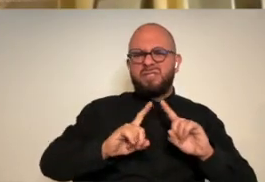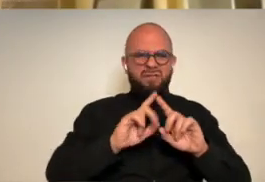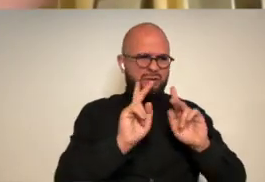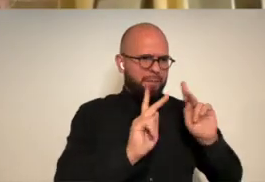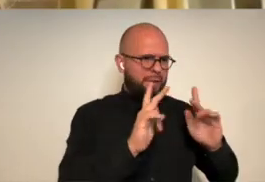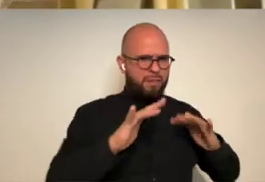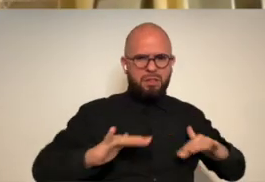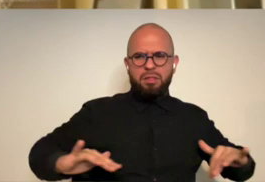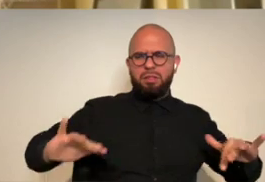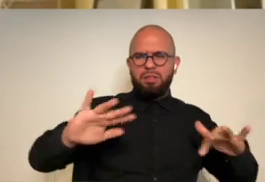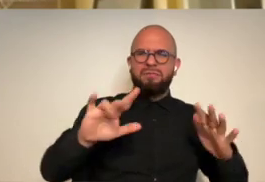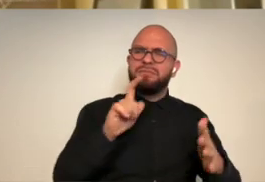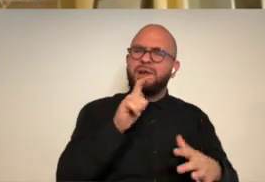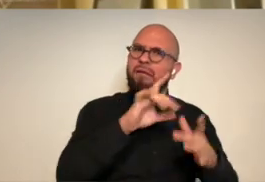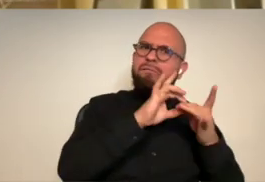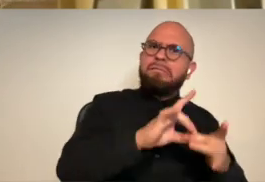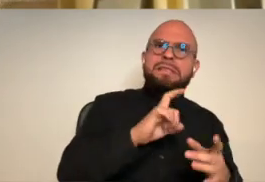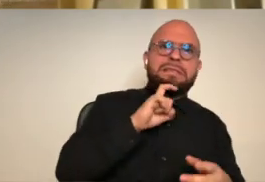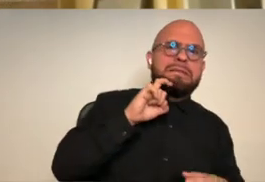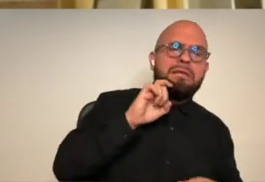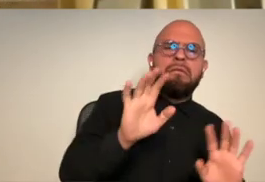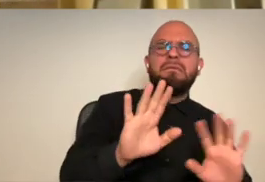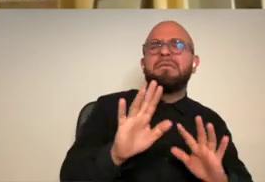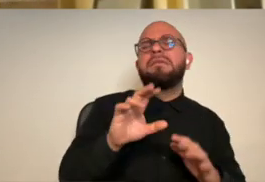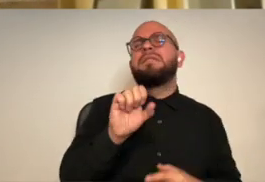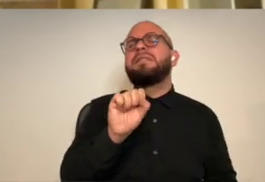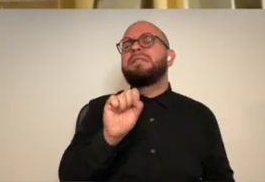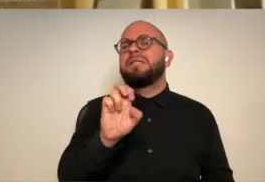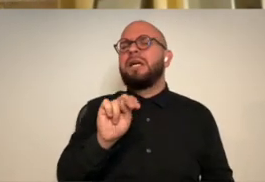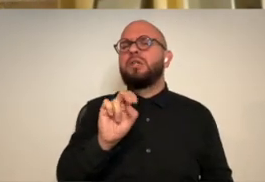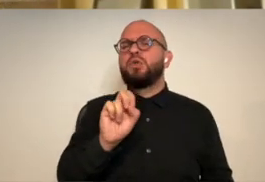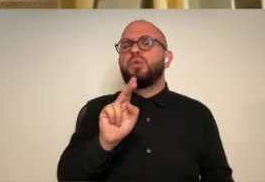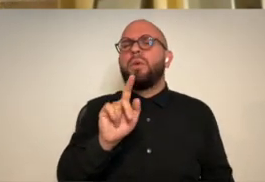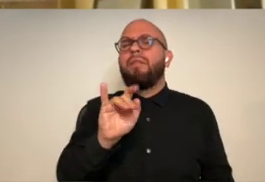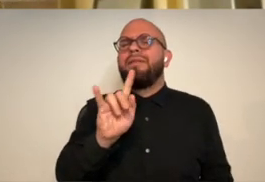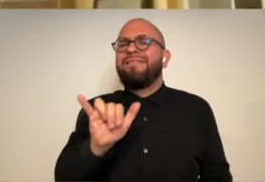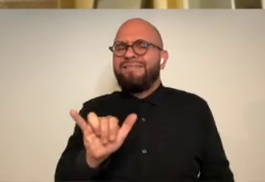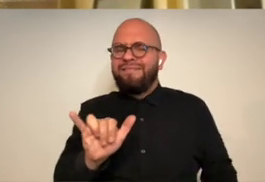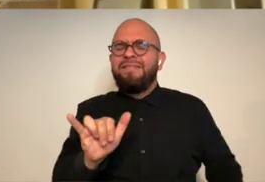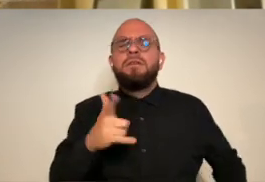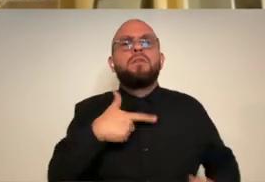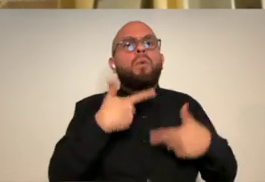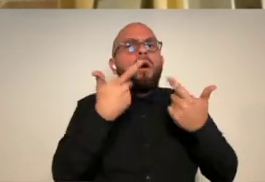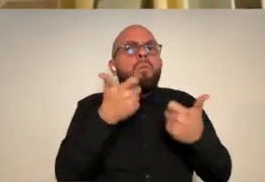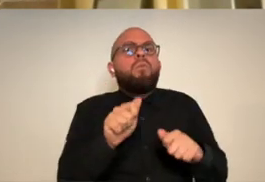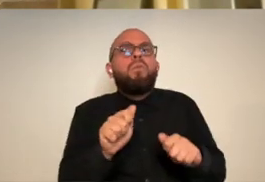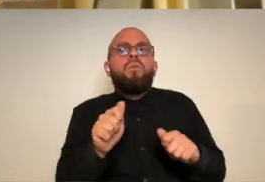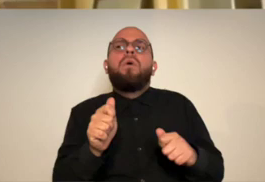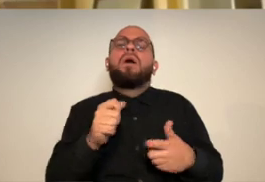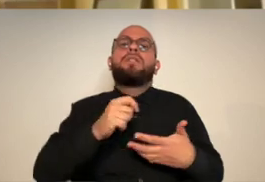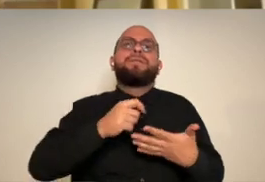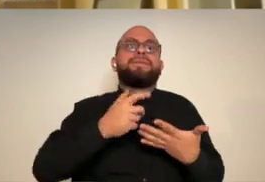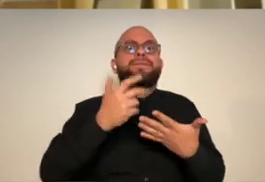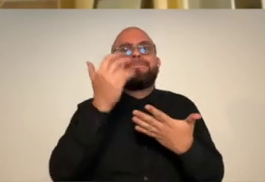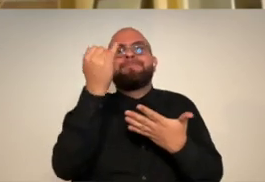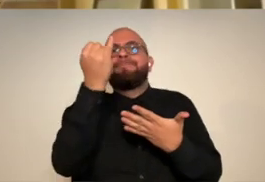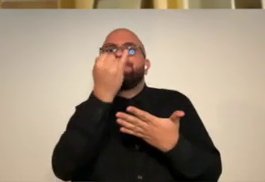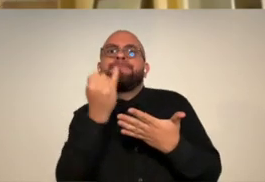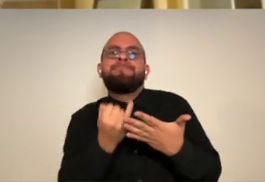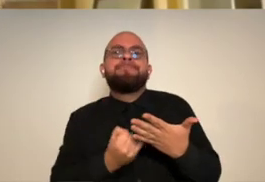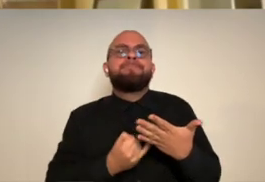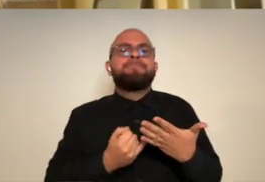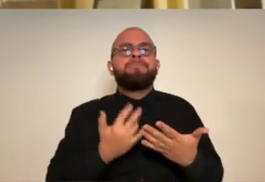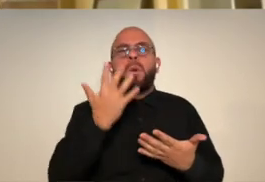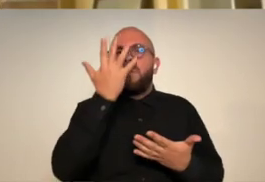intimacy in the various forms in my life and in the people's lives around me so trying to find portraits and just doing really